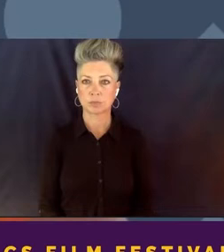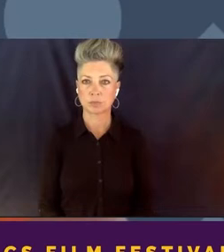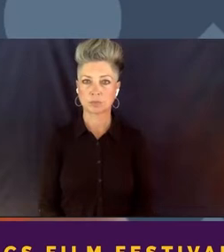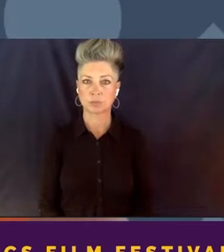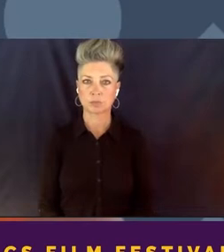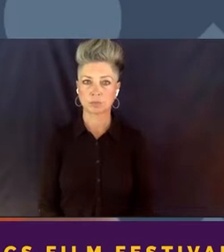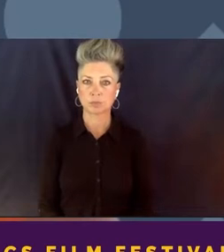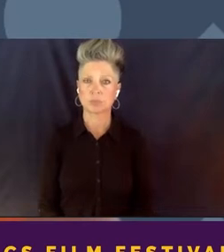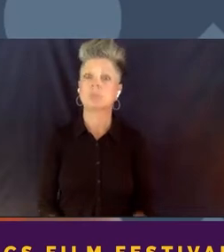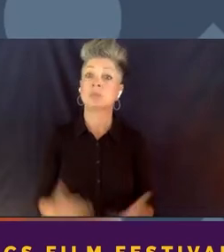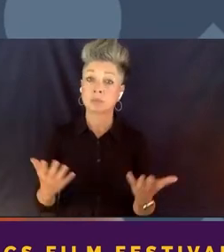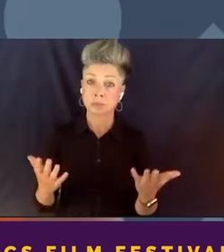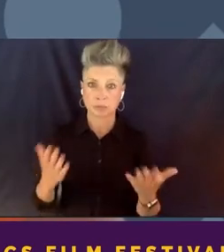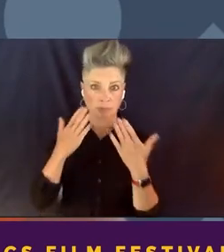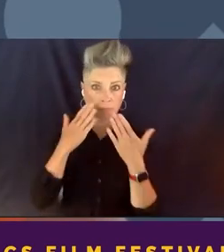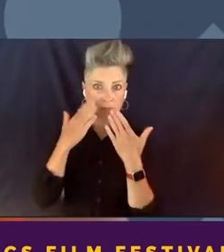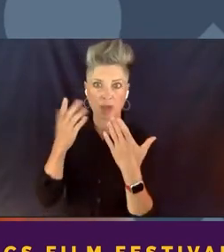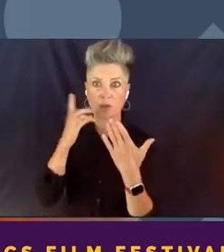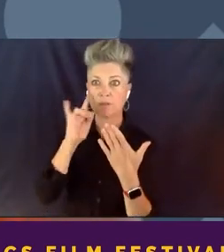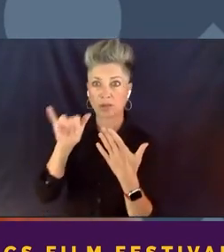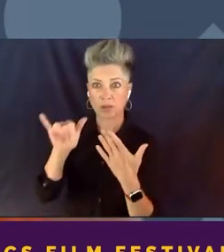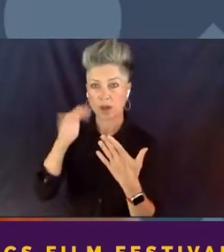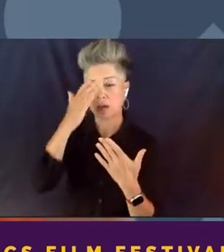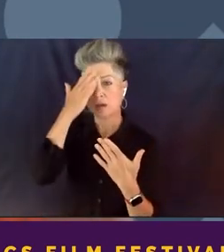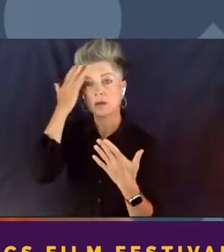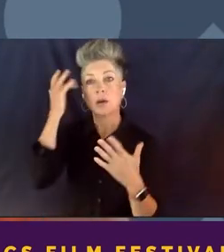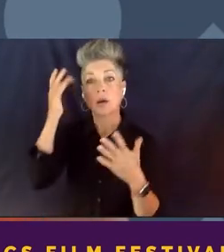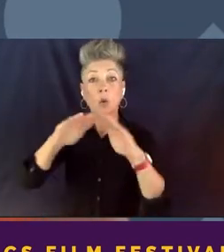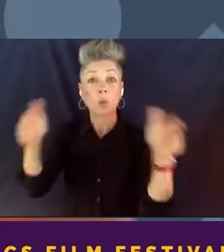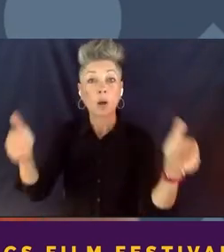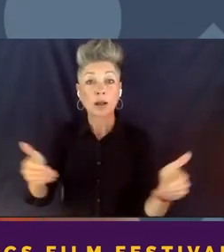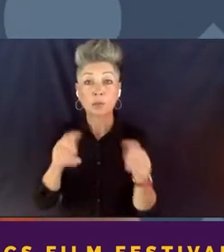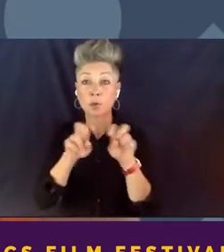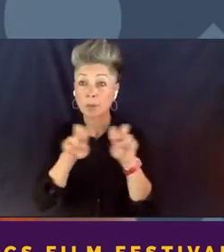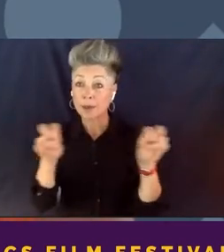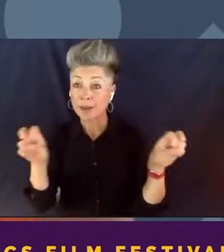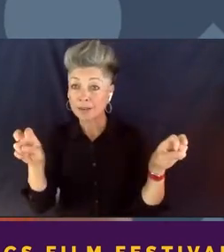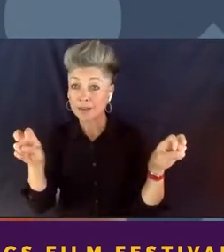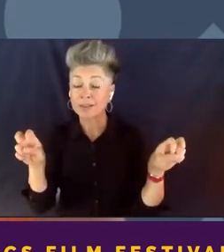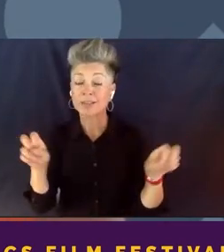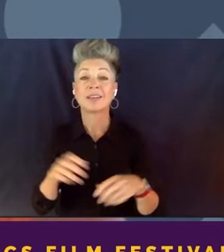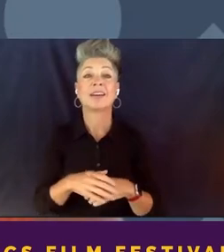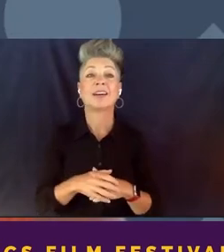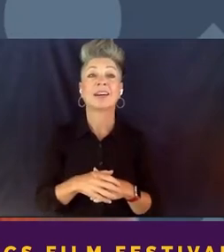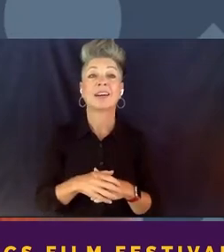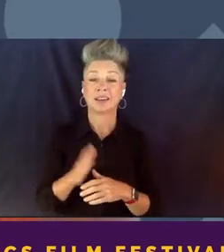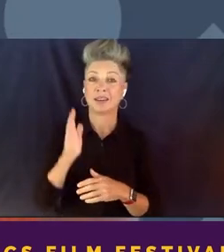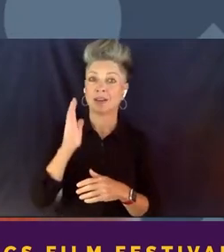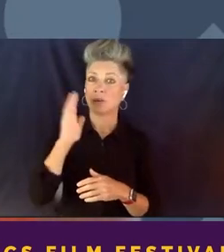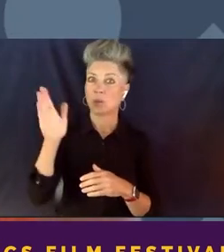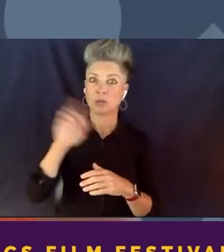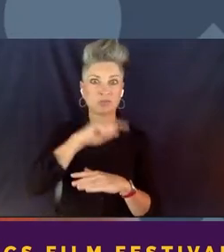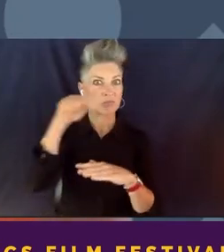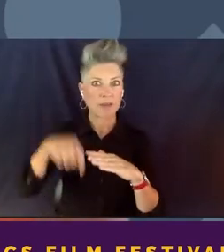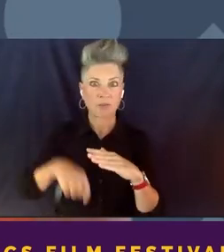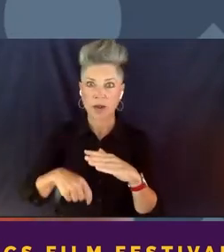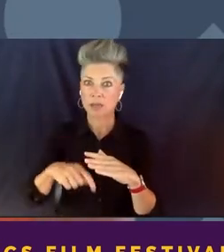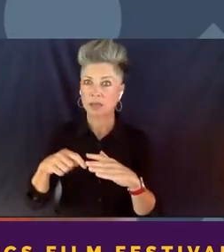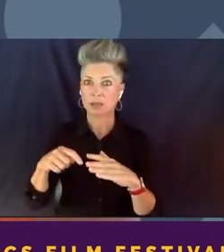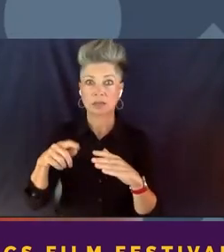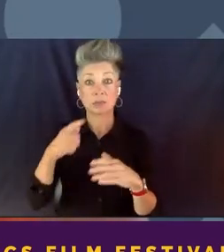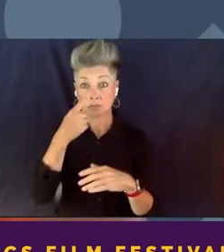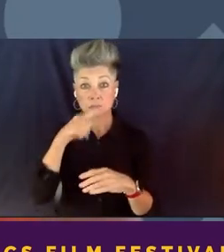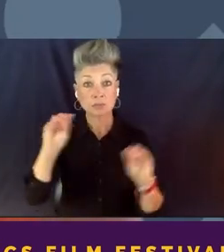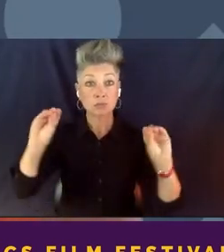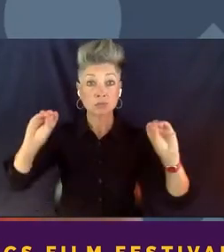Yeah, well, thank you so much for that. Welcome to our panel, and we're going to dive right in, and everyone can take their cameras